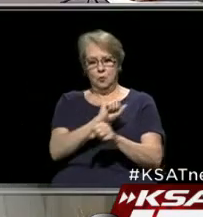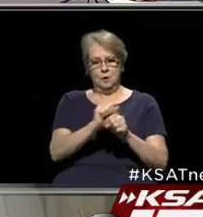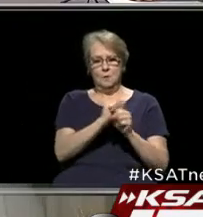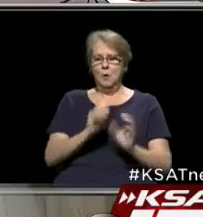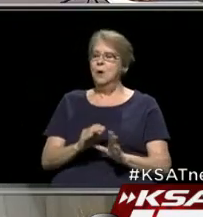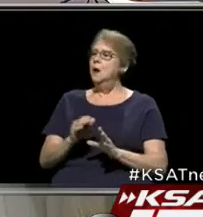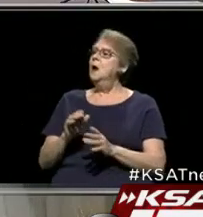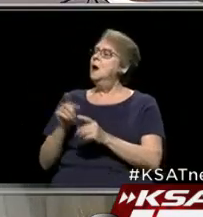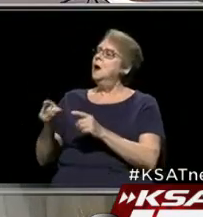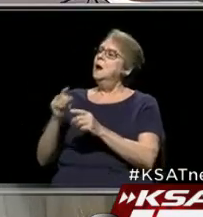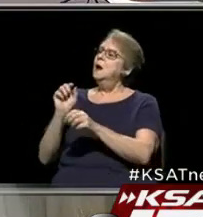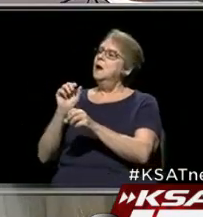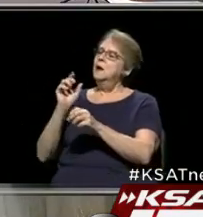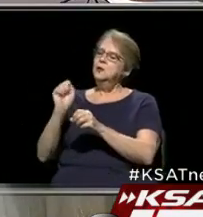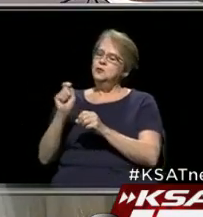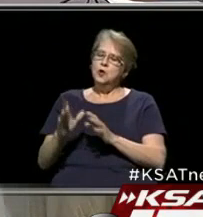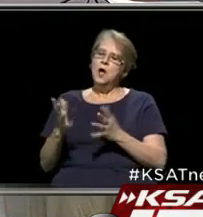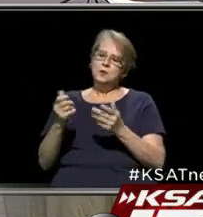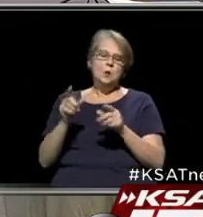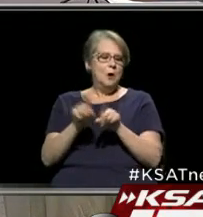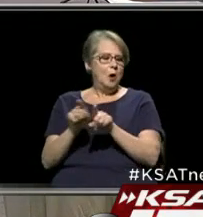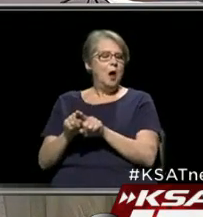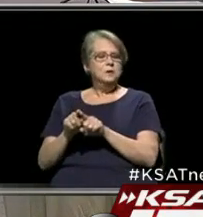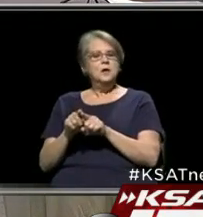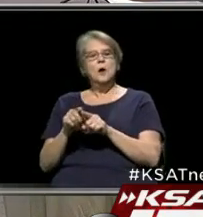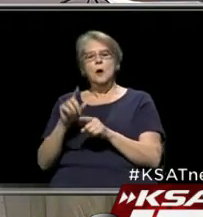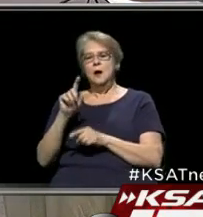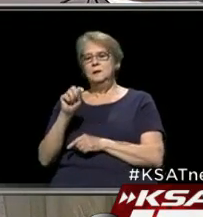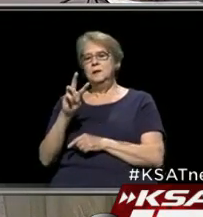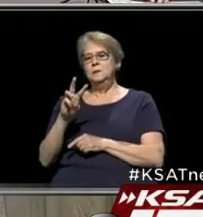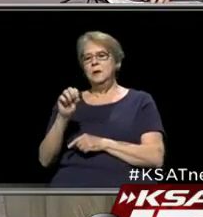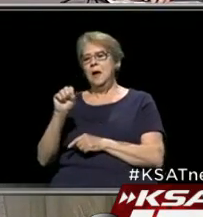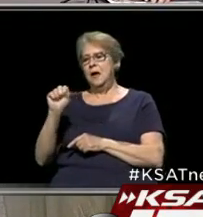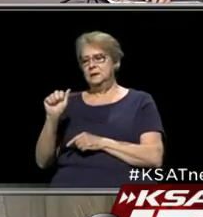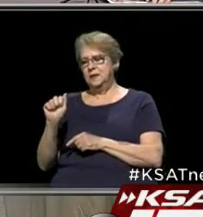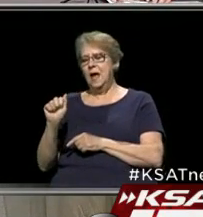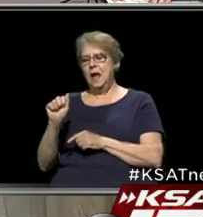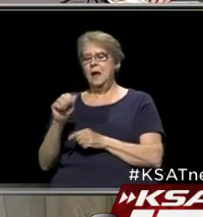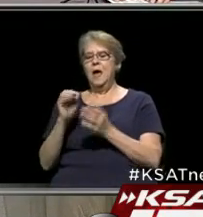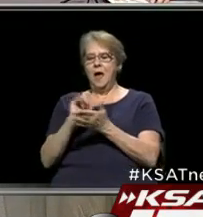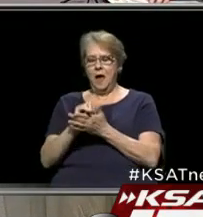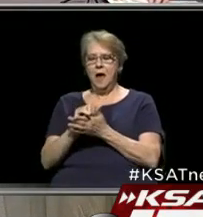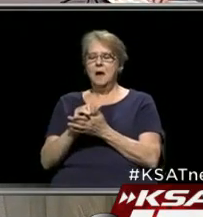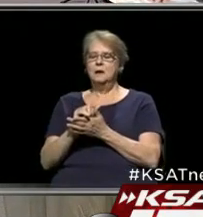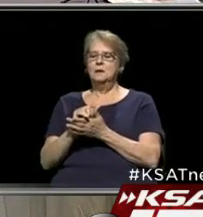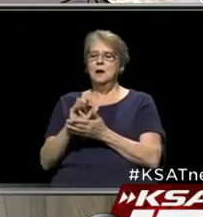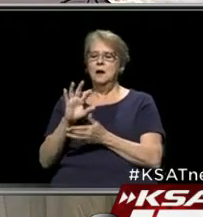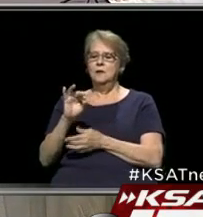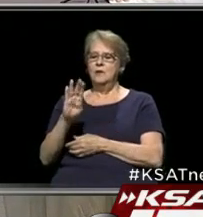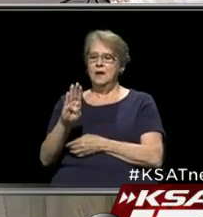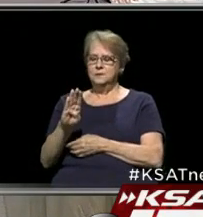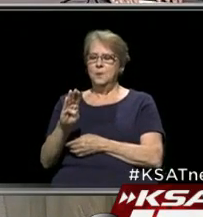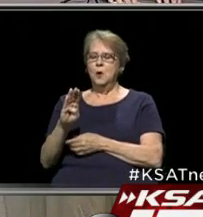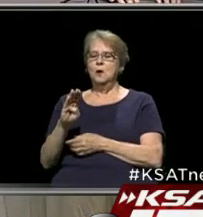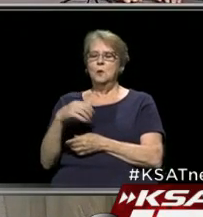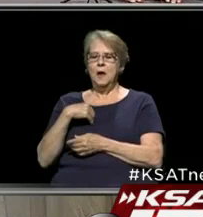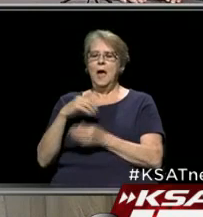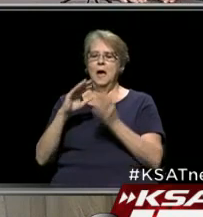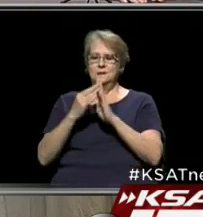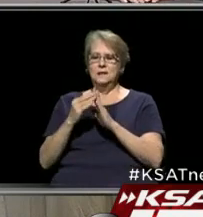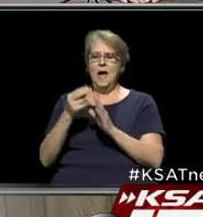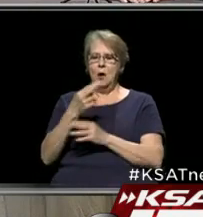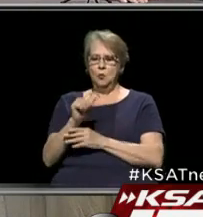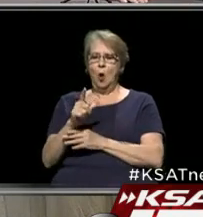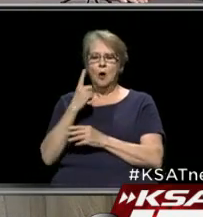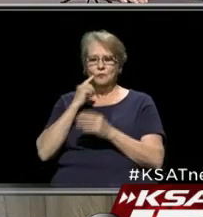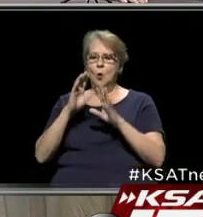Thank you, Judge. I also want to remind folks that on TVSA today and also on the city's Facebook page, we had a town hall for kids